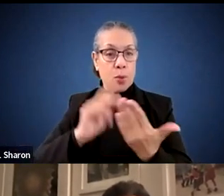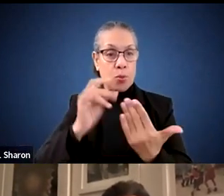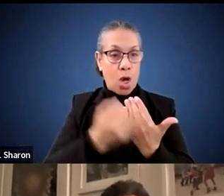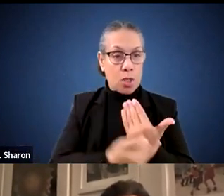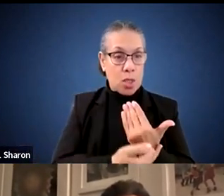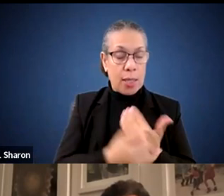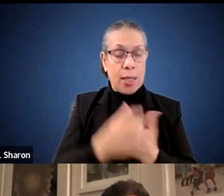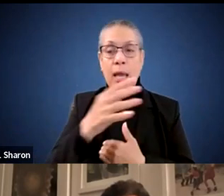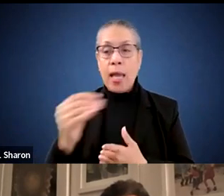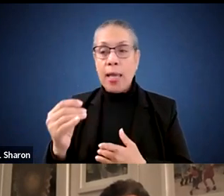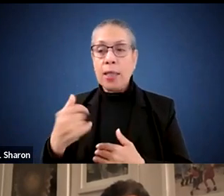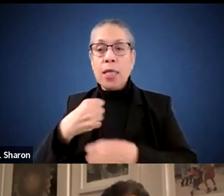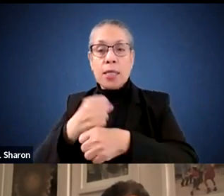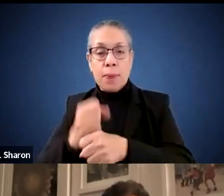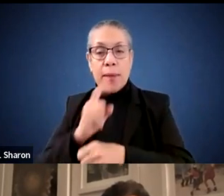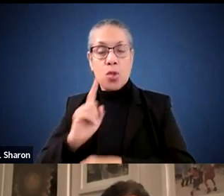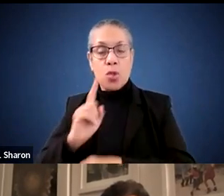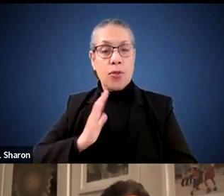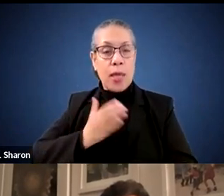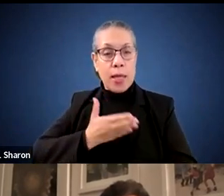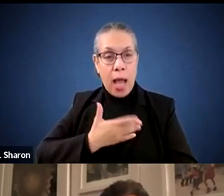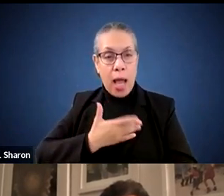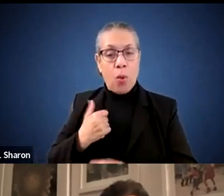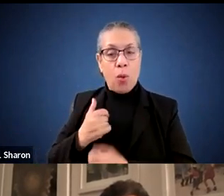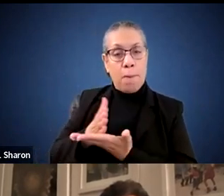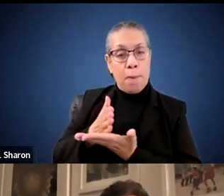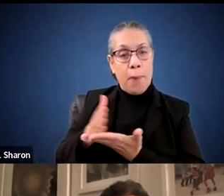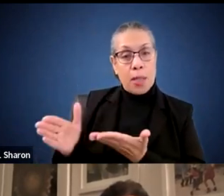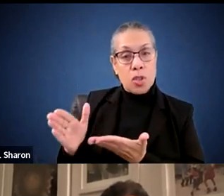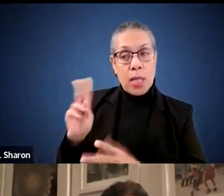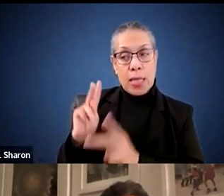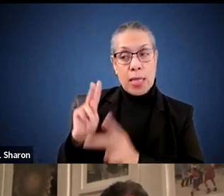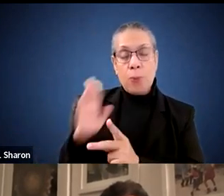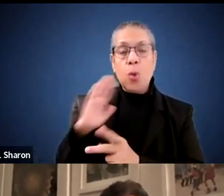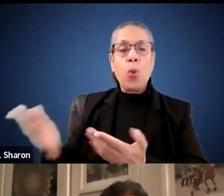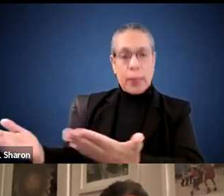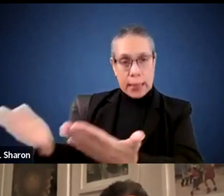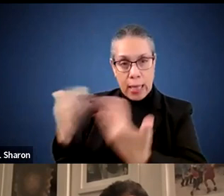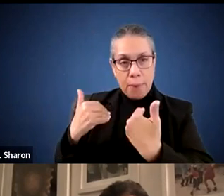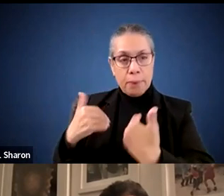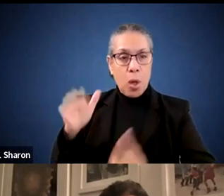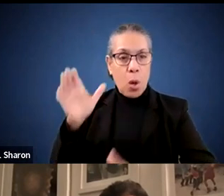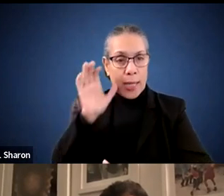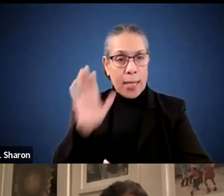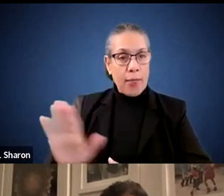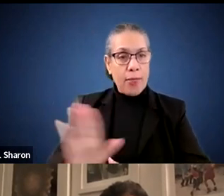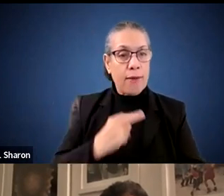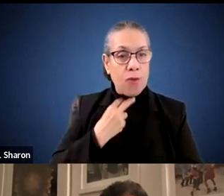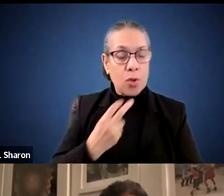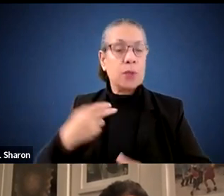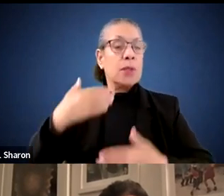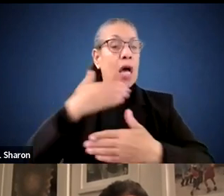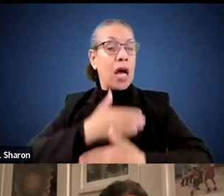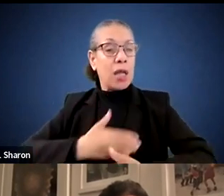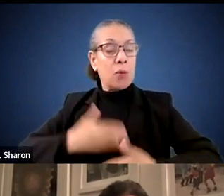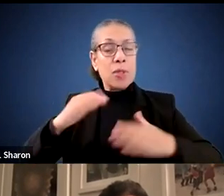particularly ensuring that our historically marginalized voices are at the table. I appreciate the families who have been